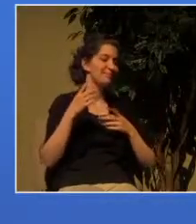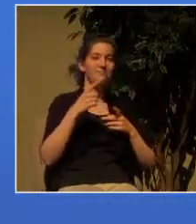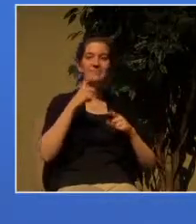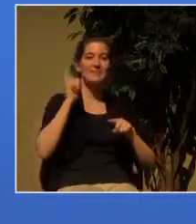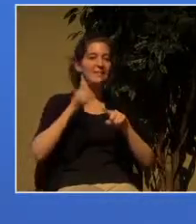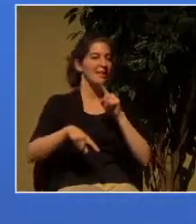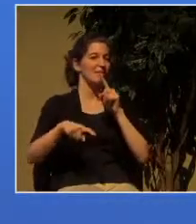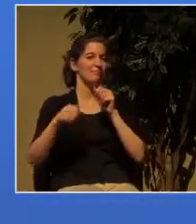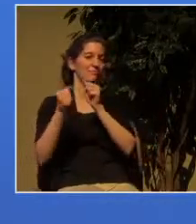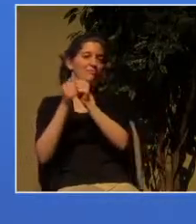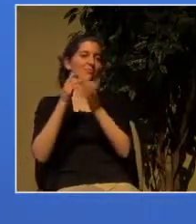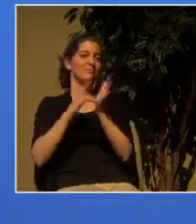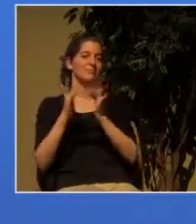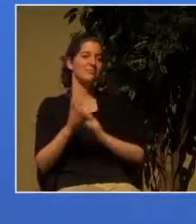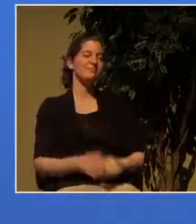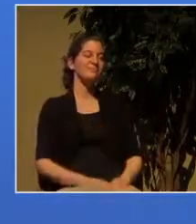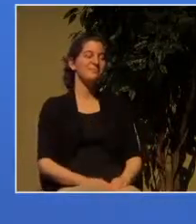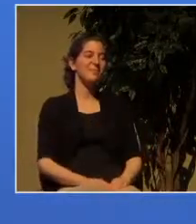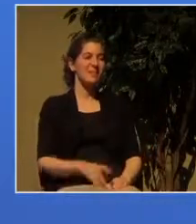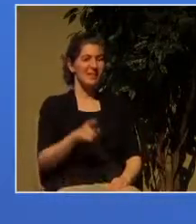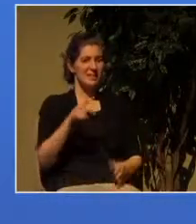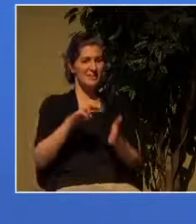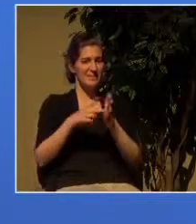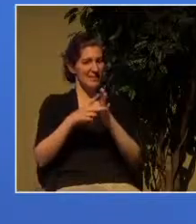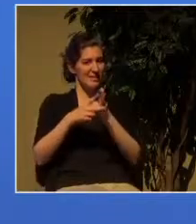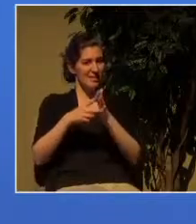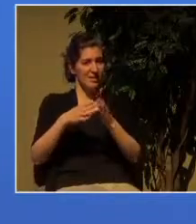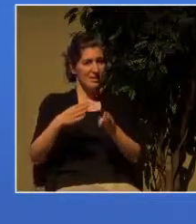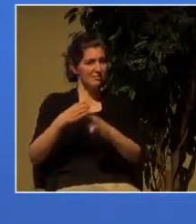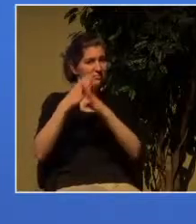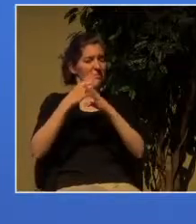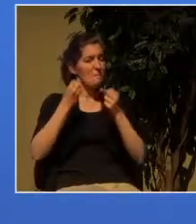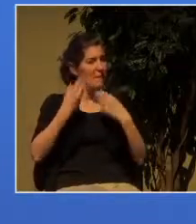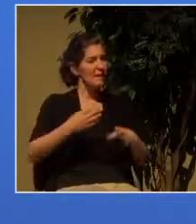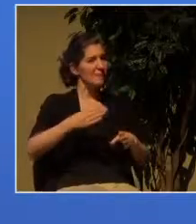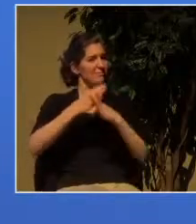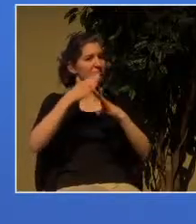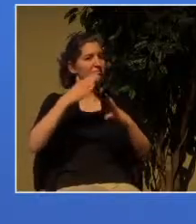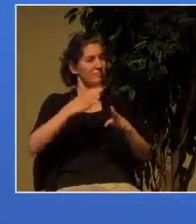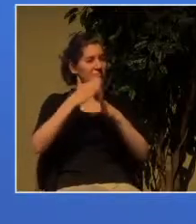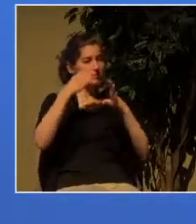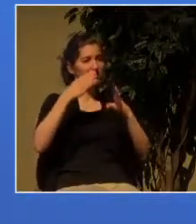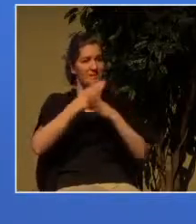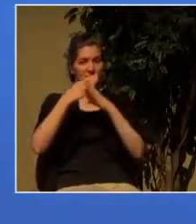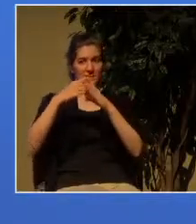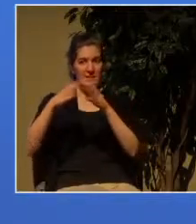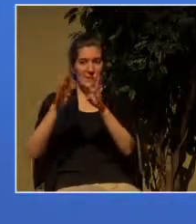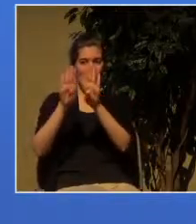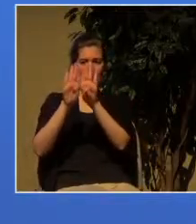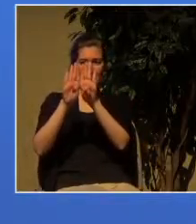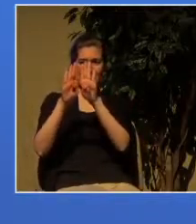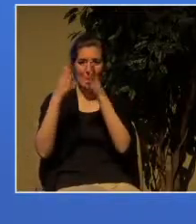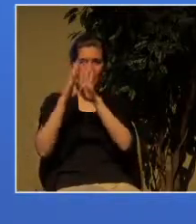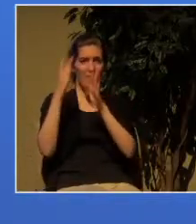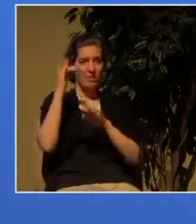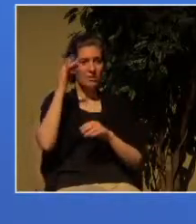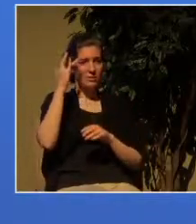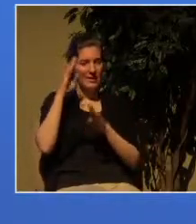gate into the kingdom very narrow so says Jesus is the road